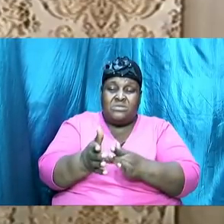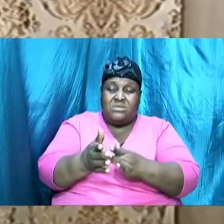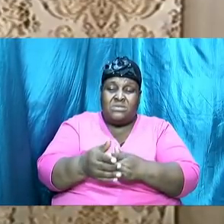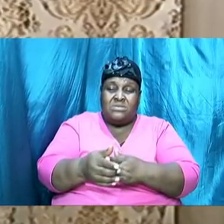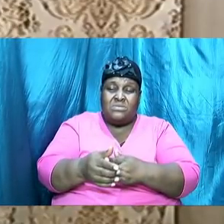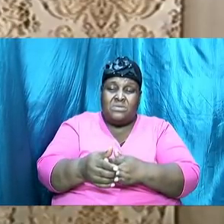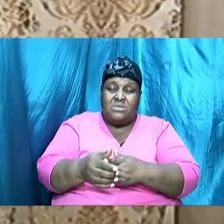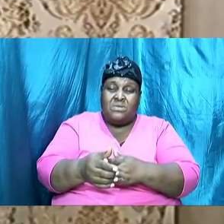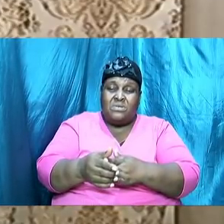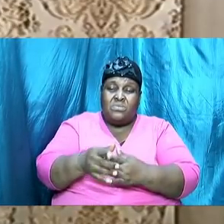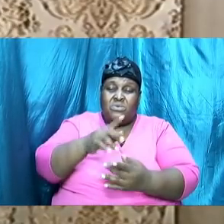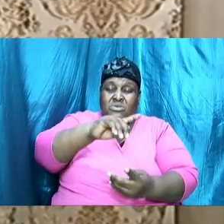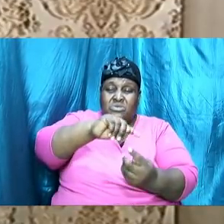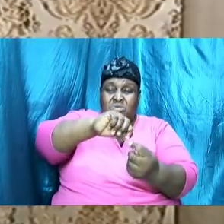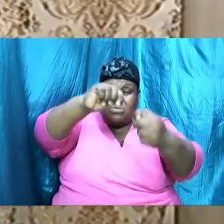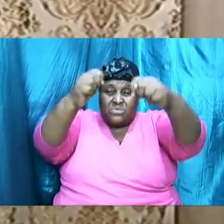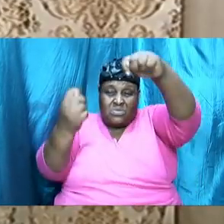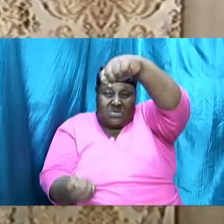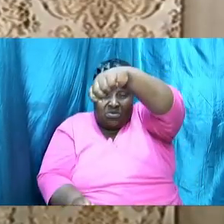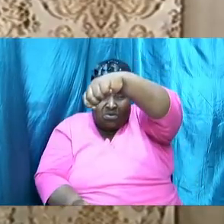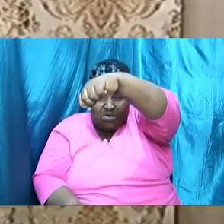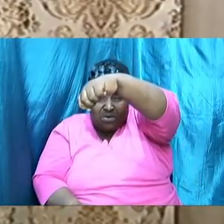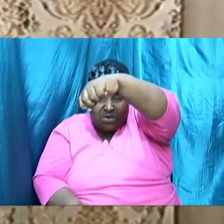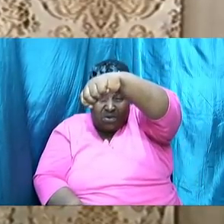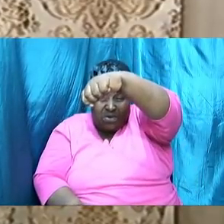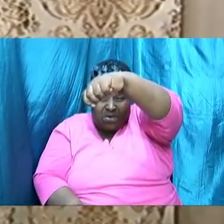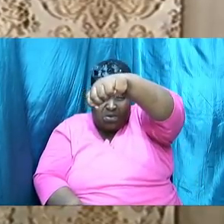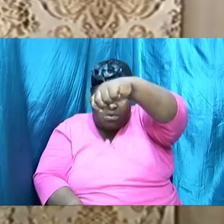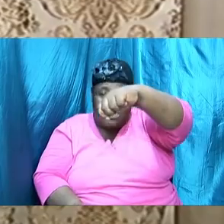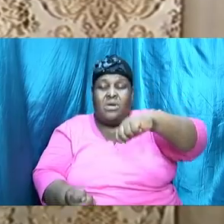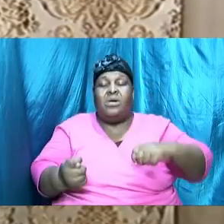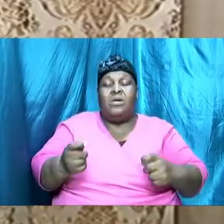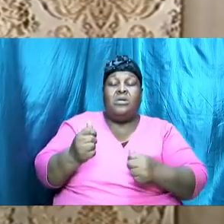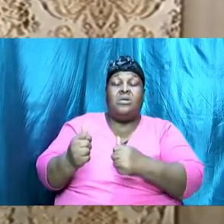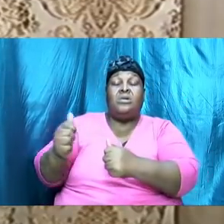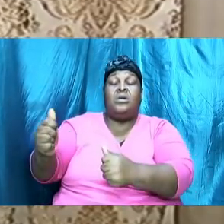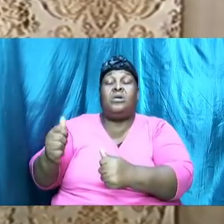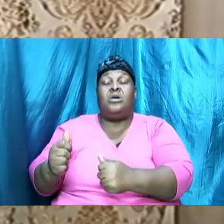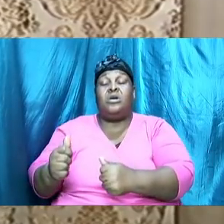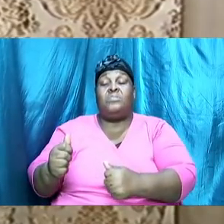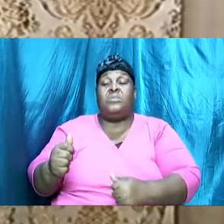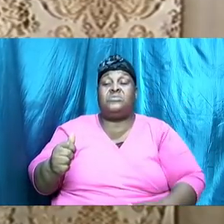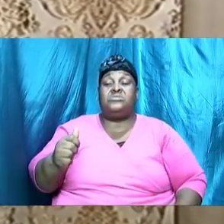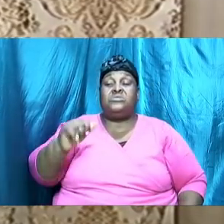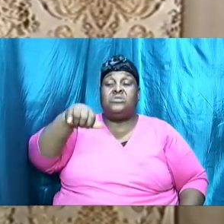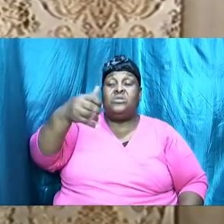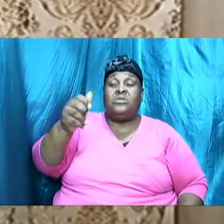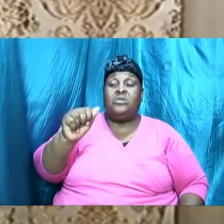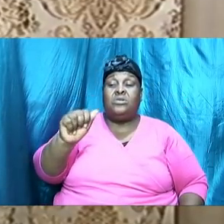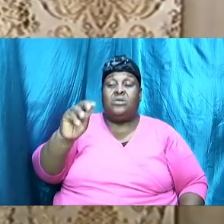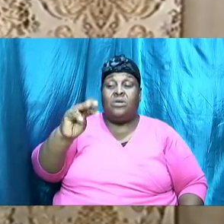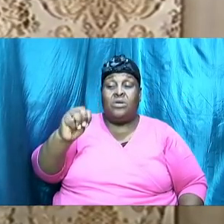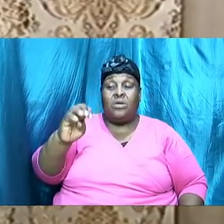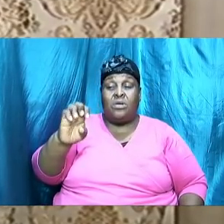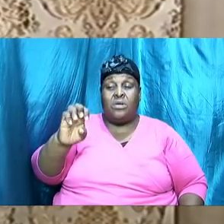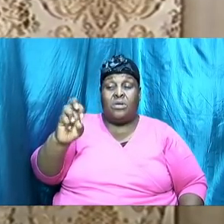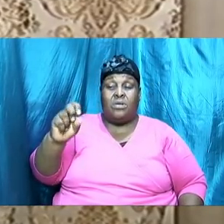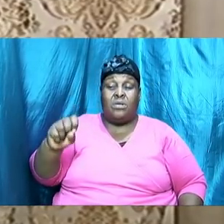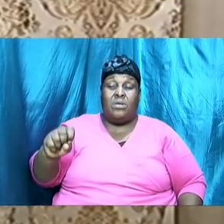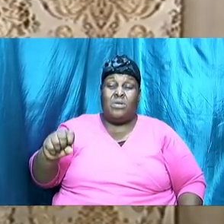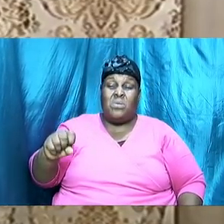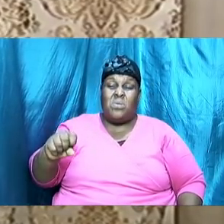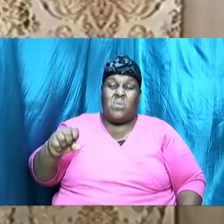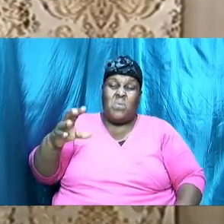the apostle James he was killed while the others were alive and he was flayed they held him and put hooks in his skin